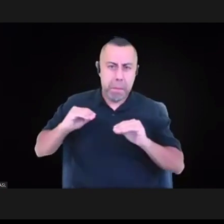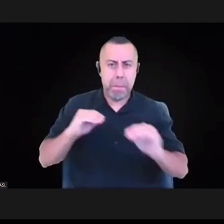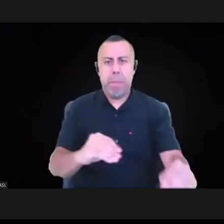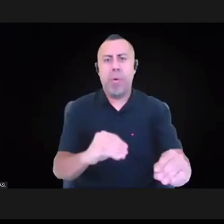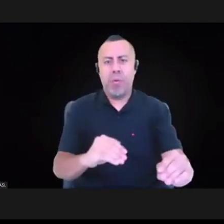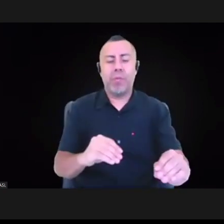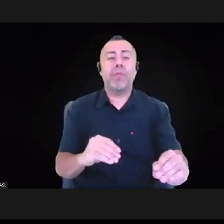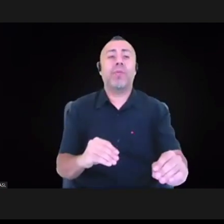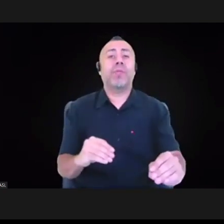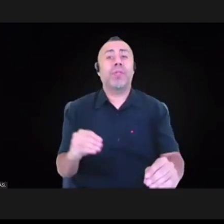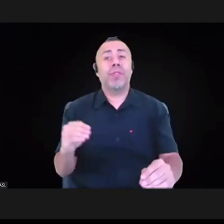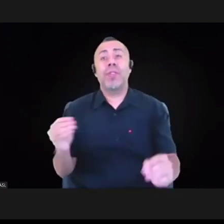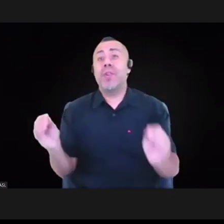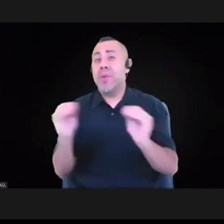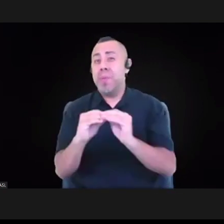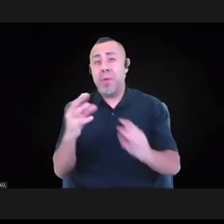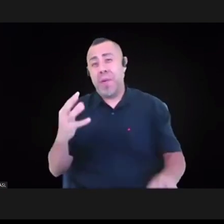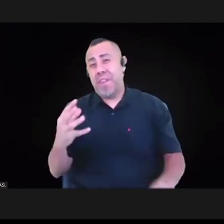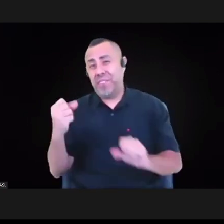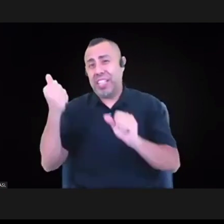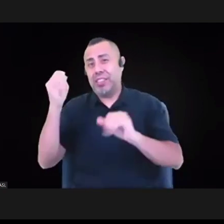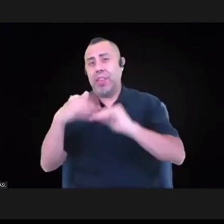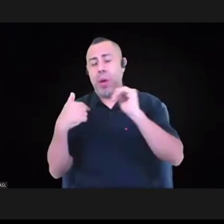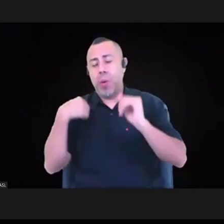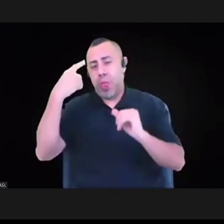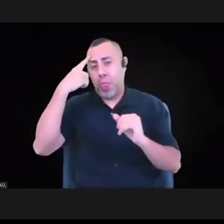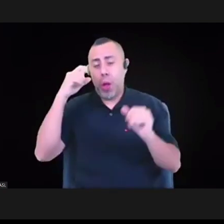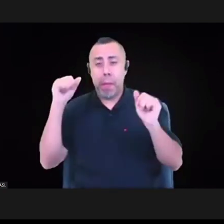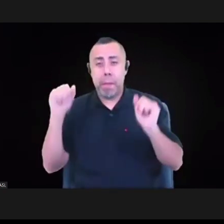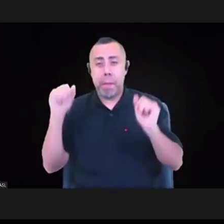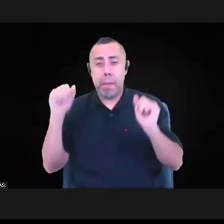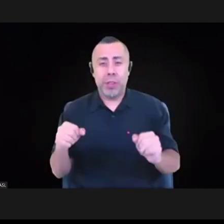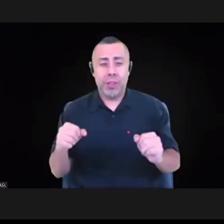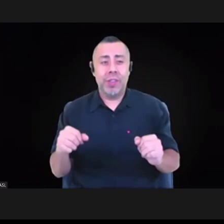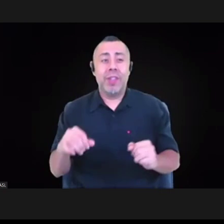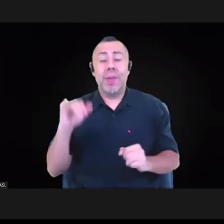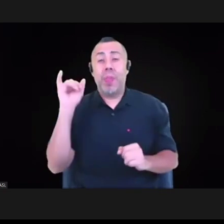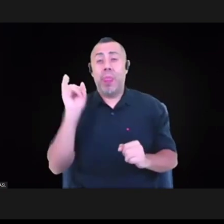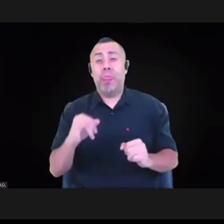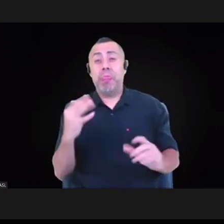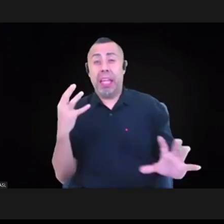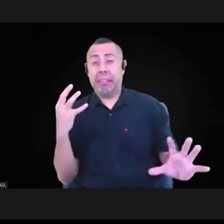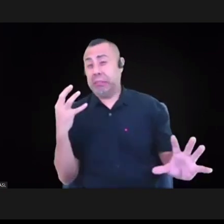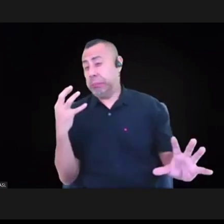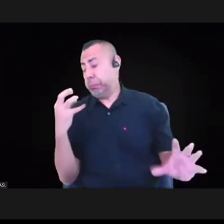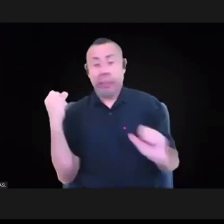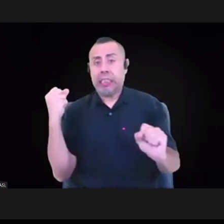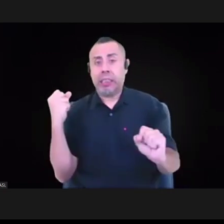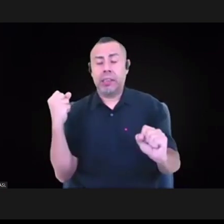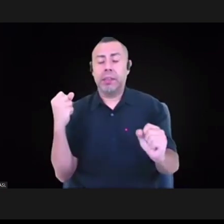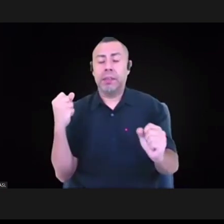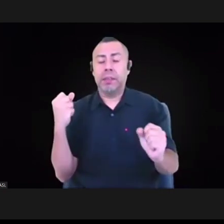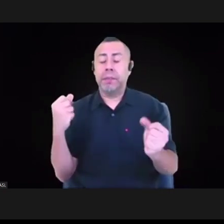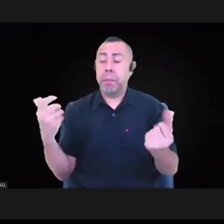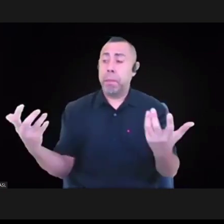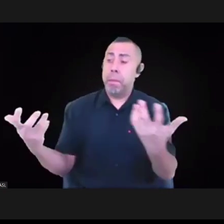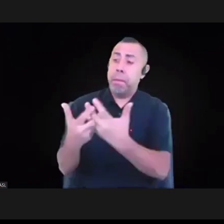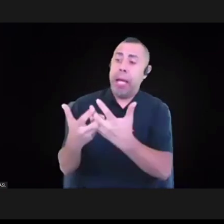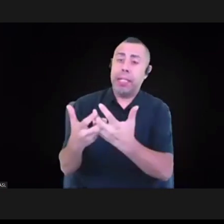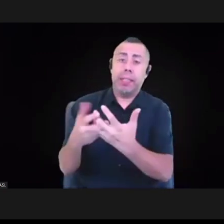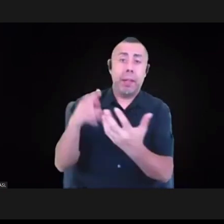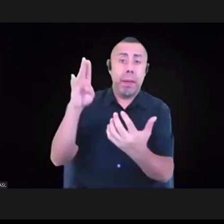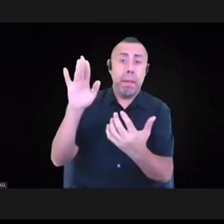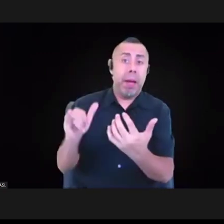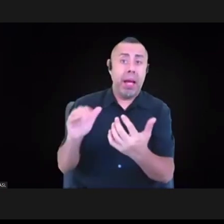than we thought was possible. And that speed was only matched by, uh, how quickly it turns out we can